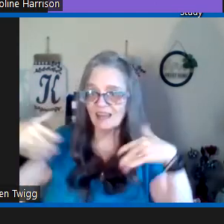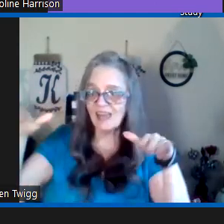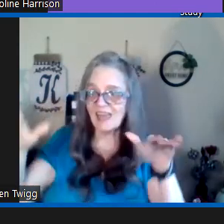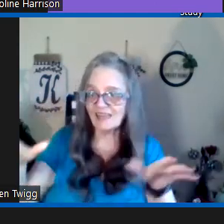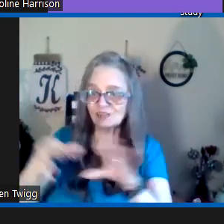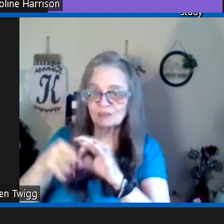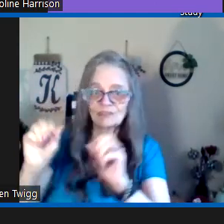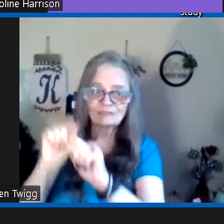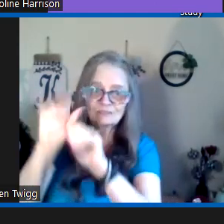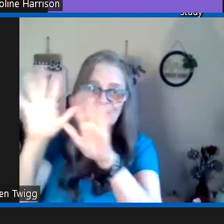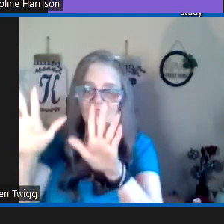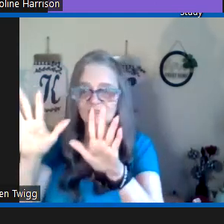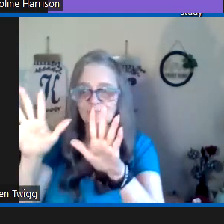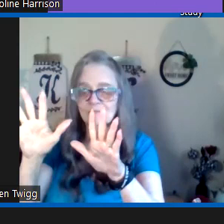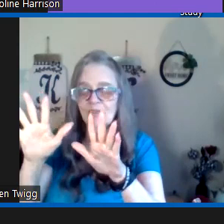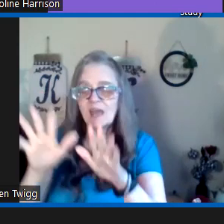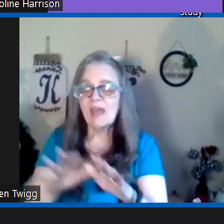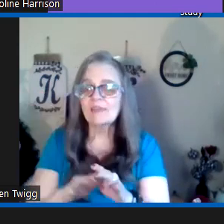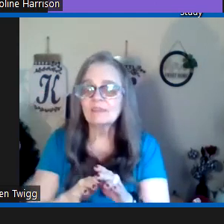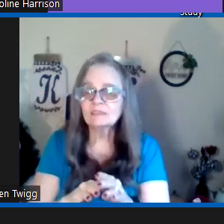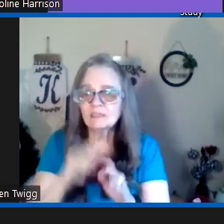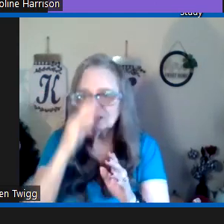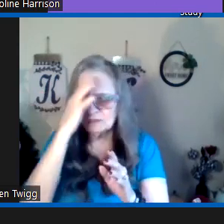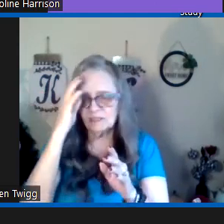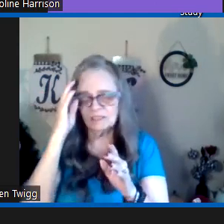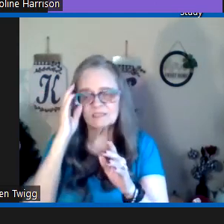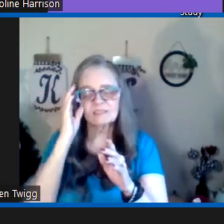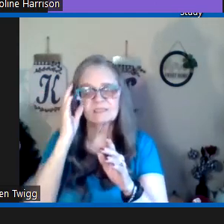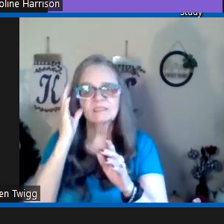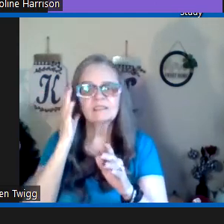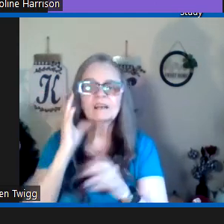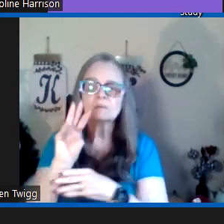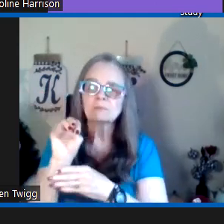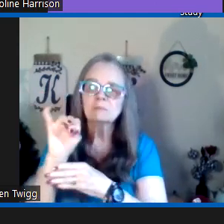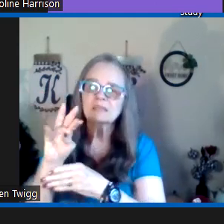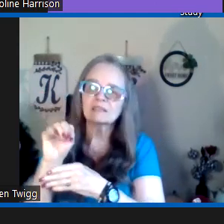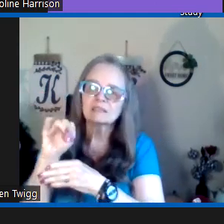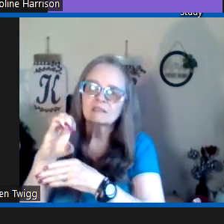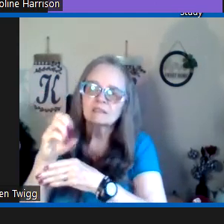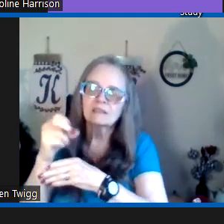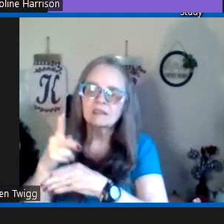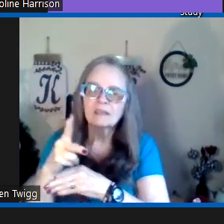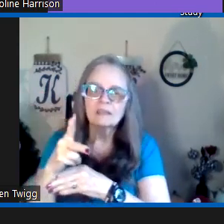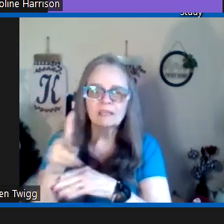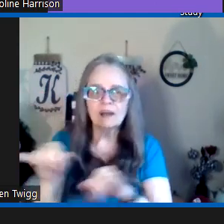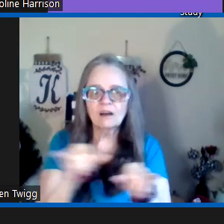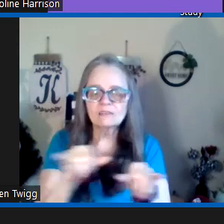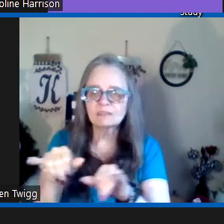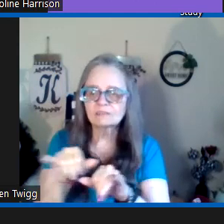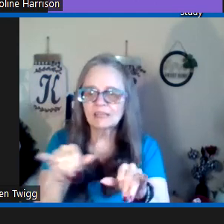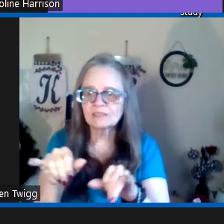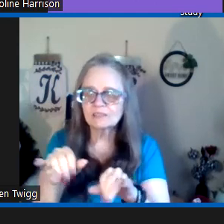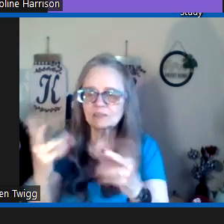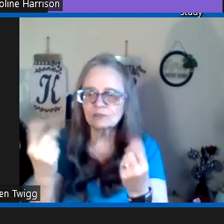was that angel of light and then you know he's a a mimic he